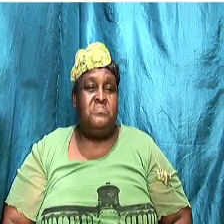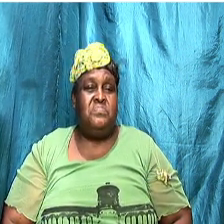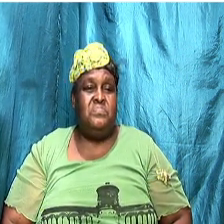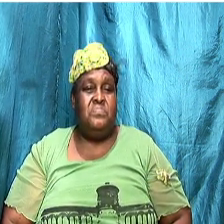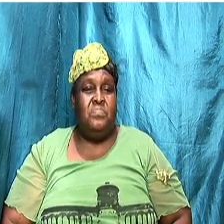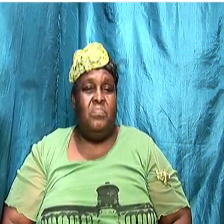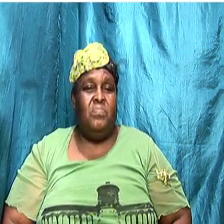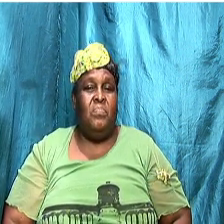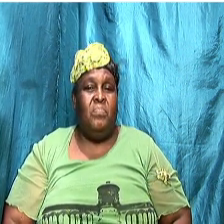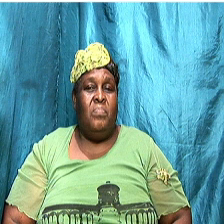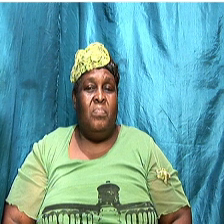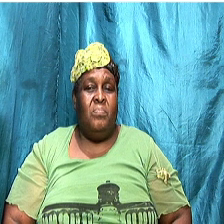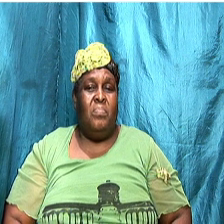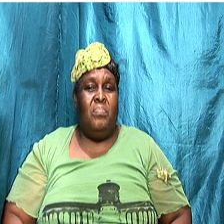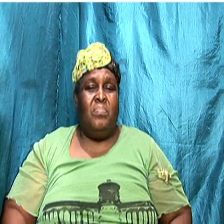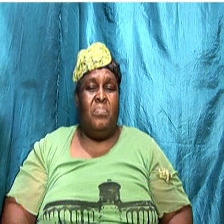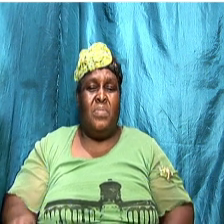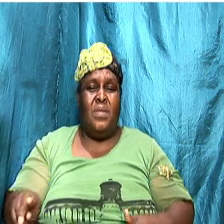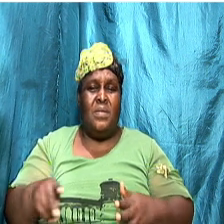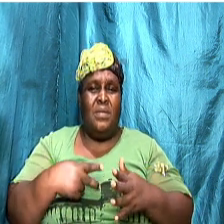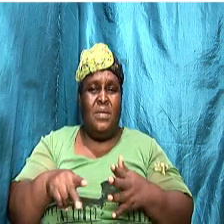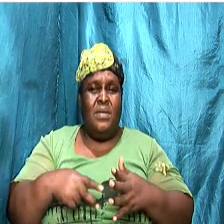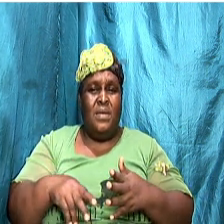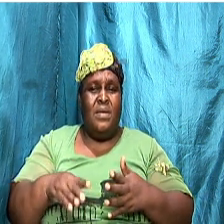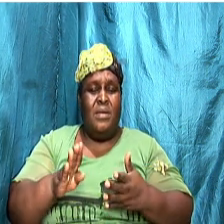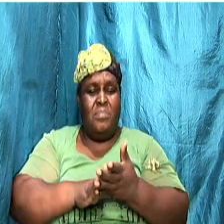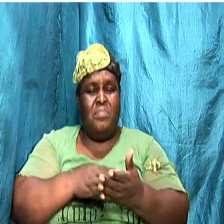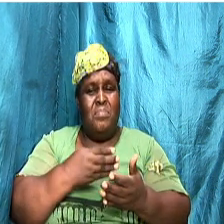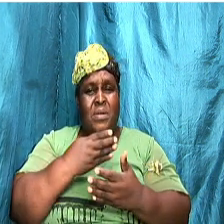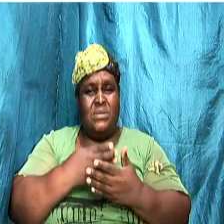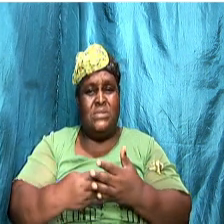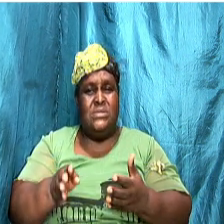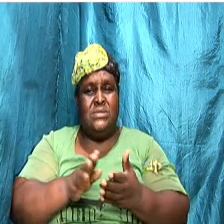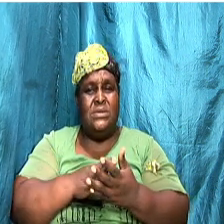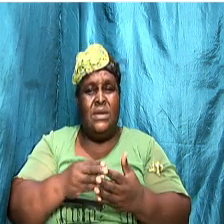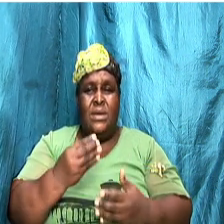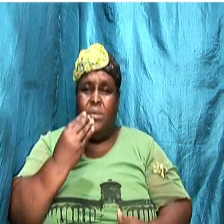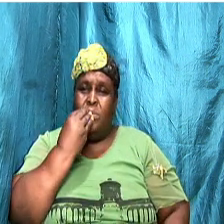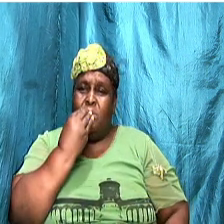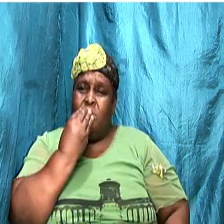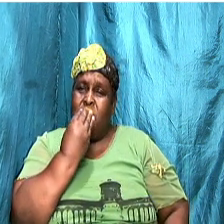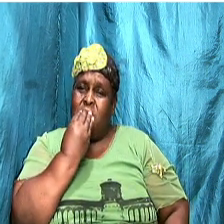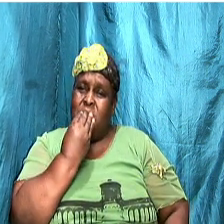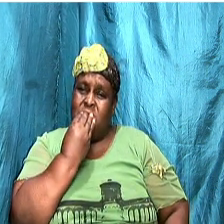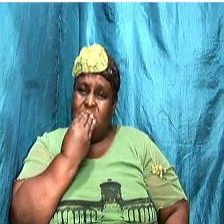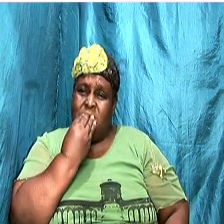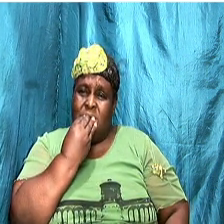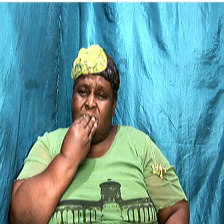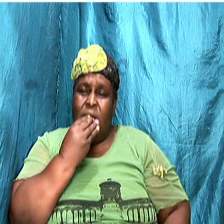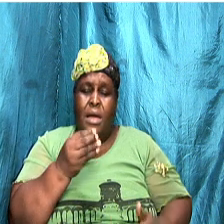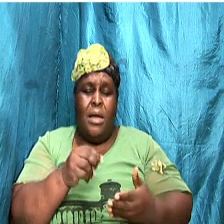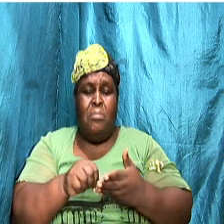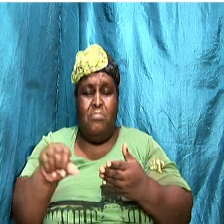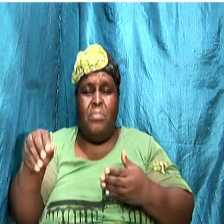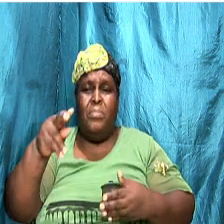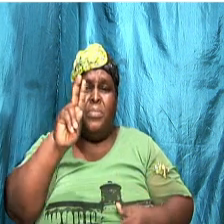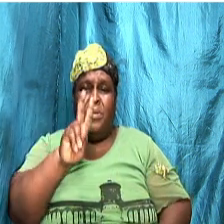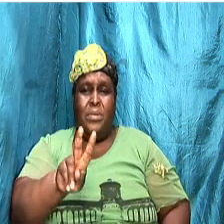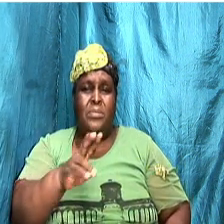party is not one of the most healthy meal but if you can't buy a party and you buy two parties you can't sit down and eat a party together